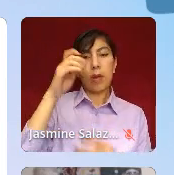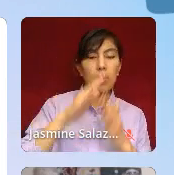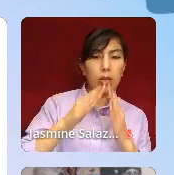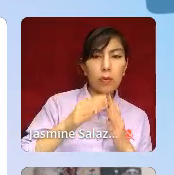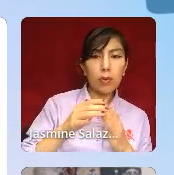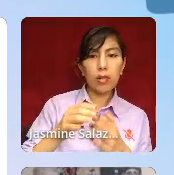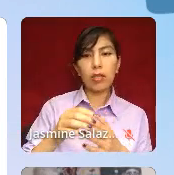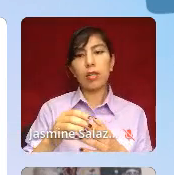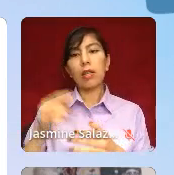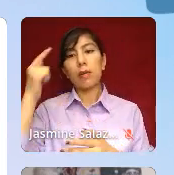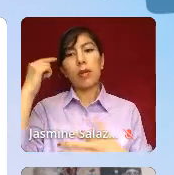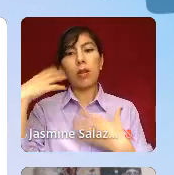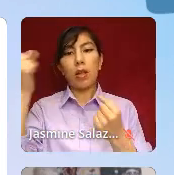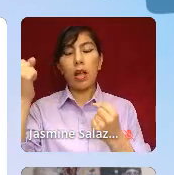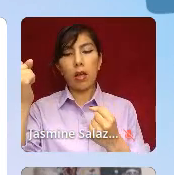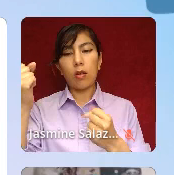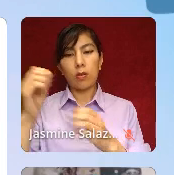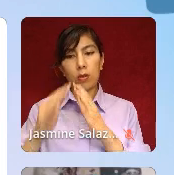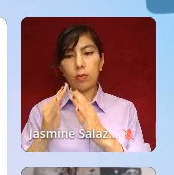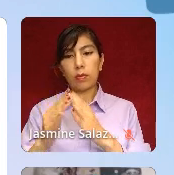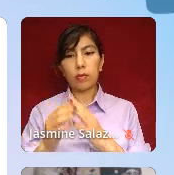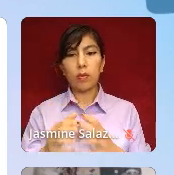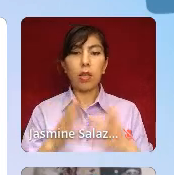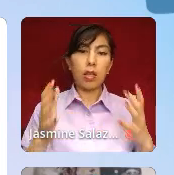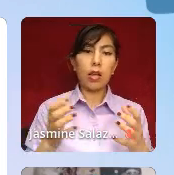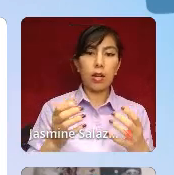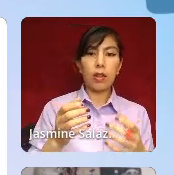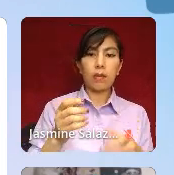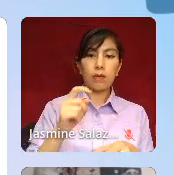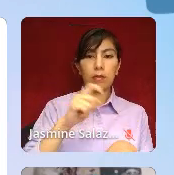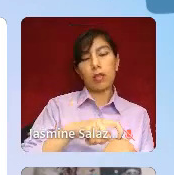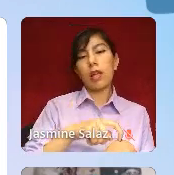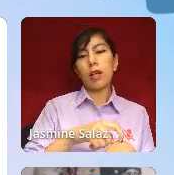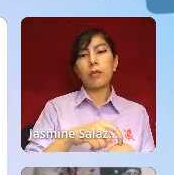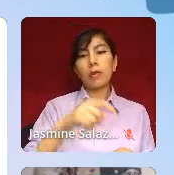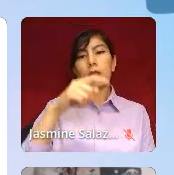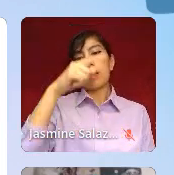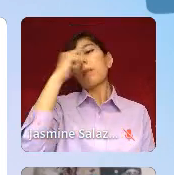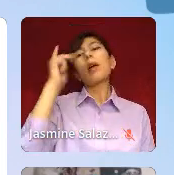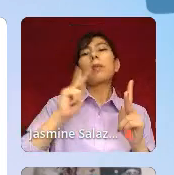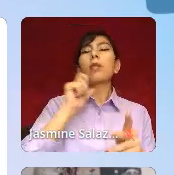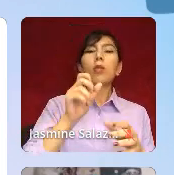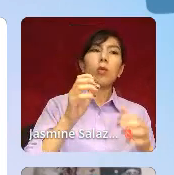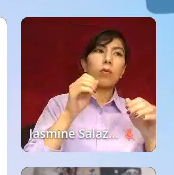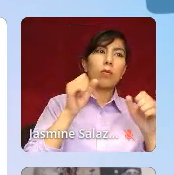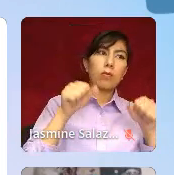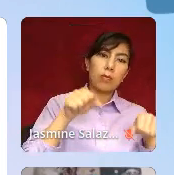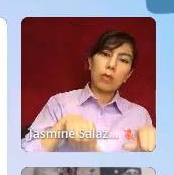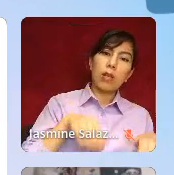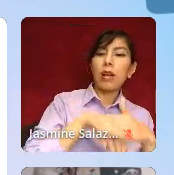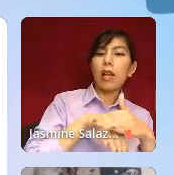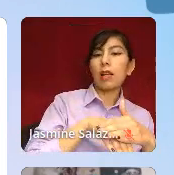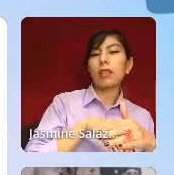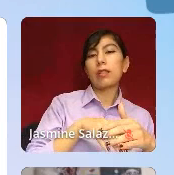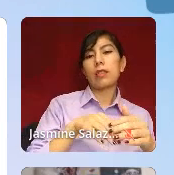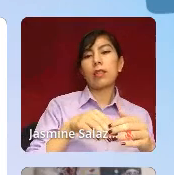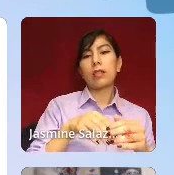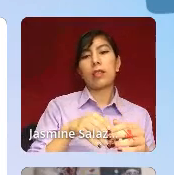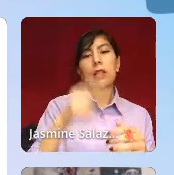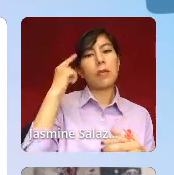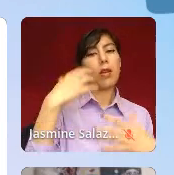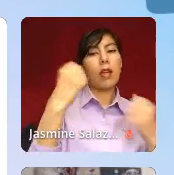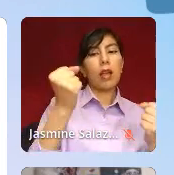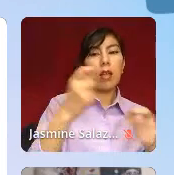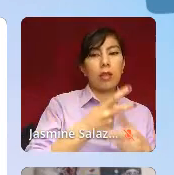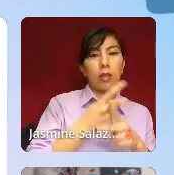very well. A lot of times when we talk about Black people not accessing mental health care, you may hear, well, it's taboo. We don't talk about mental